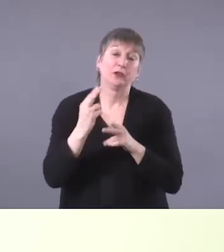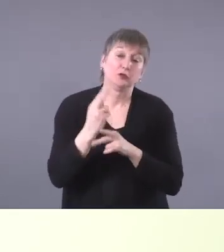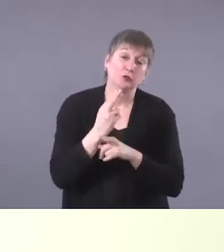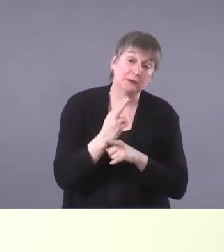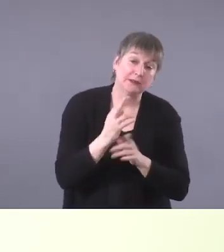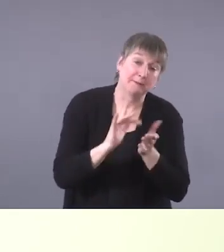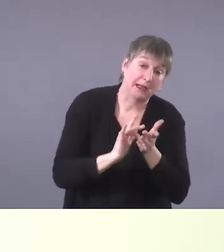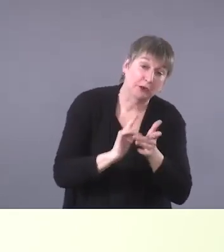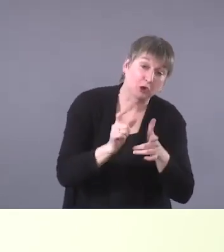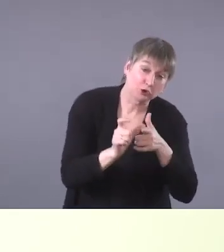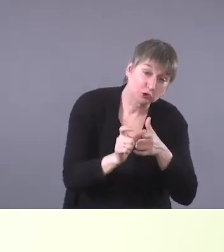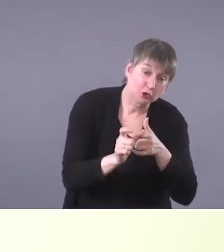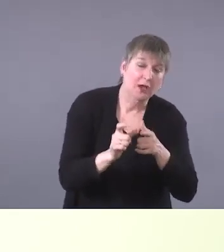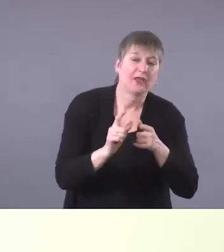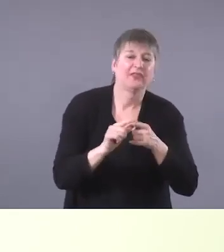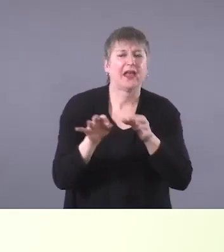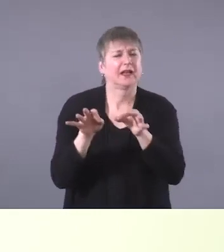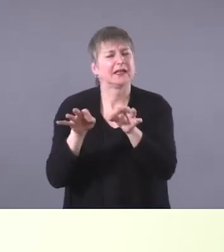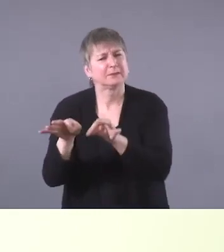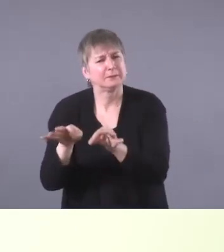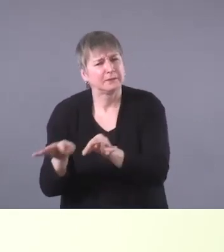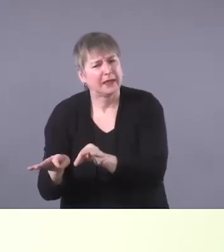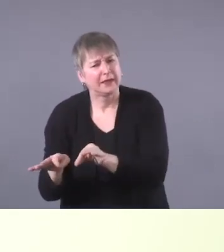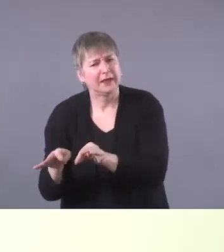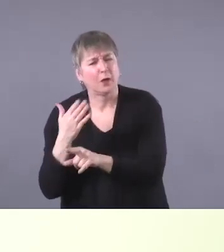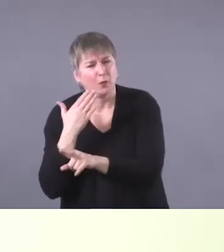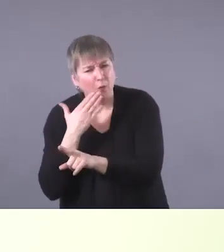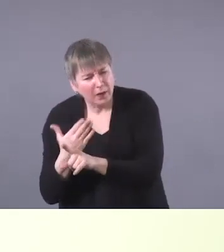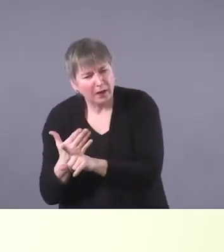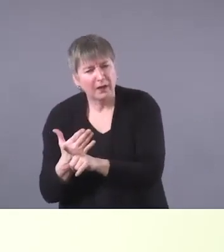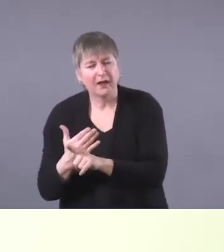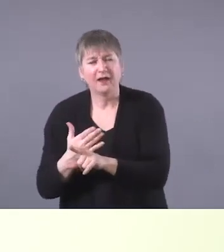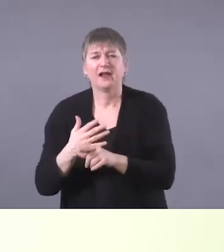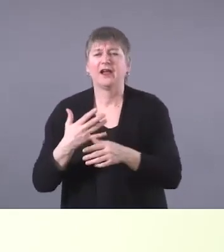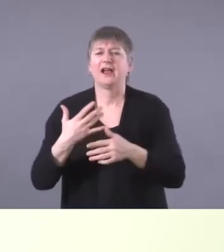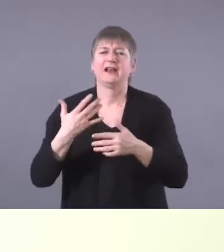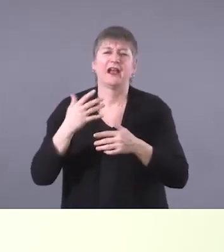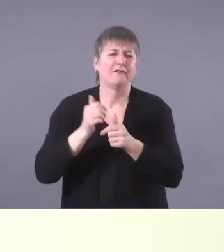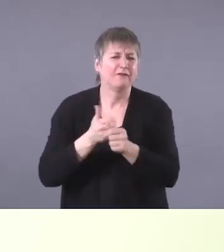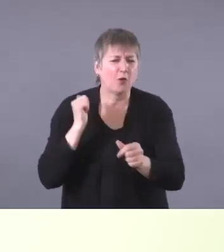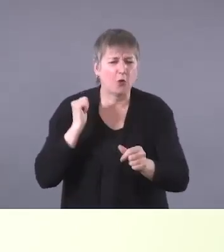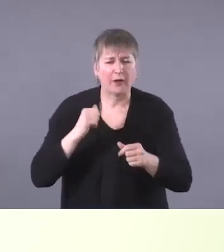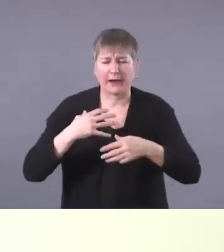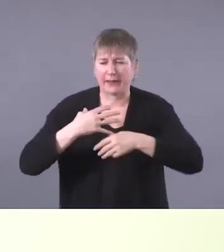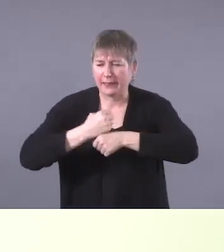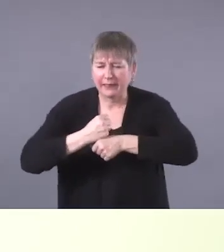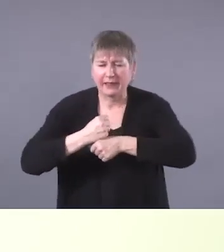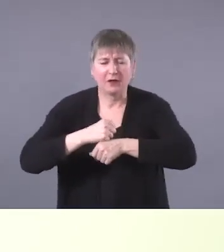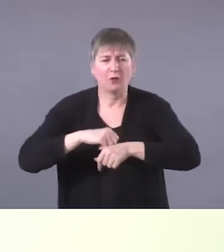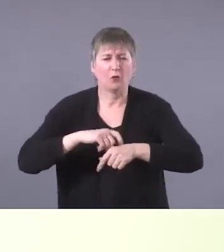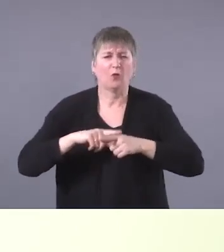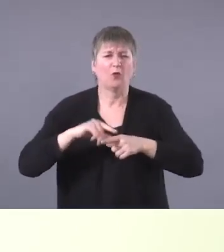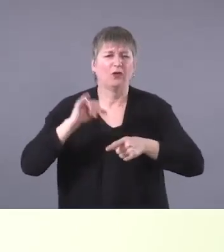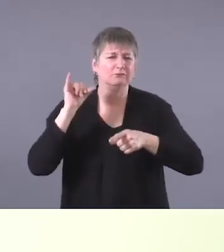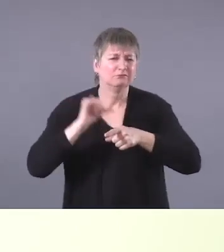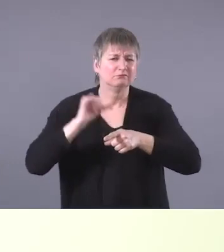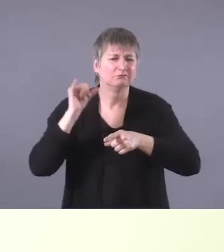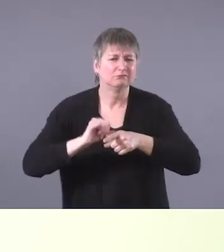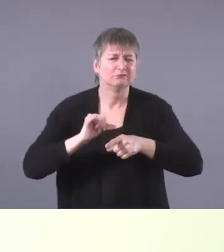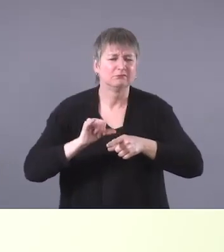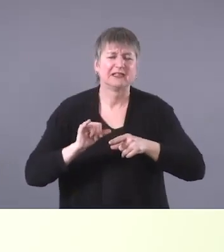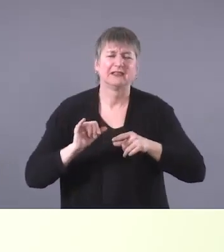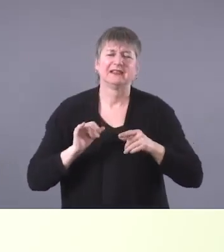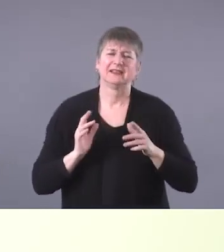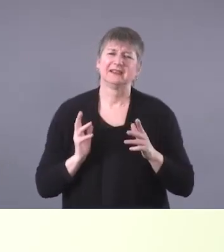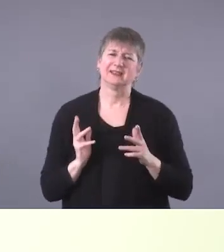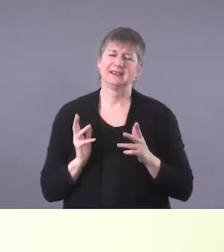that we explain it well, um, and avoid acronyms and jargon. Um, and when, uh, because, um,